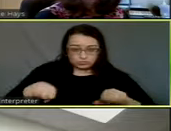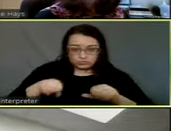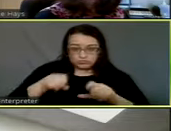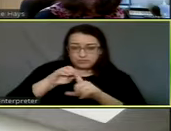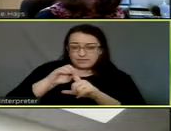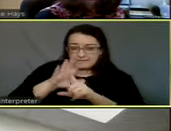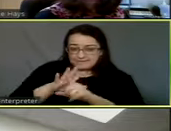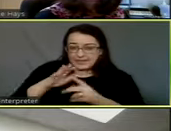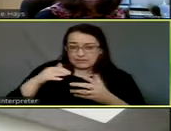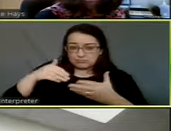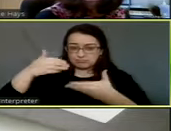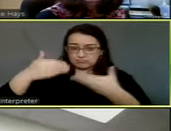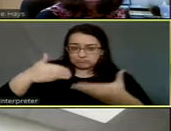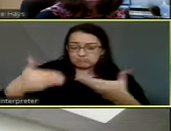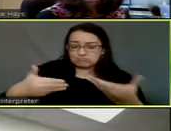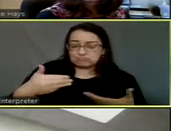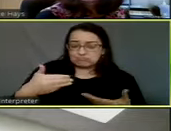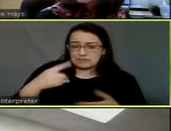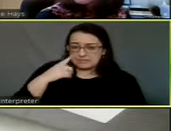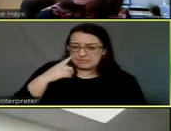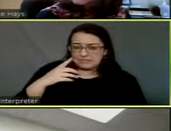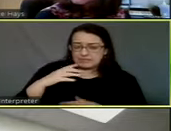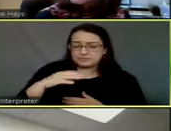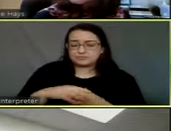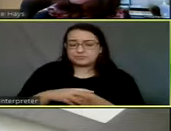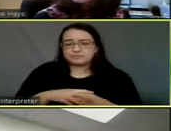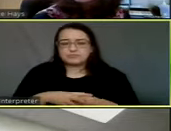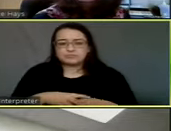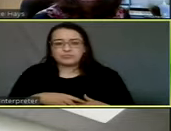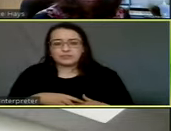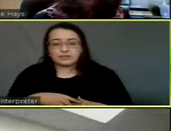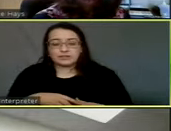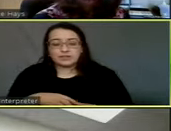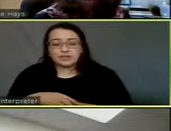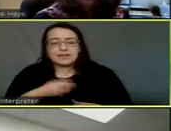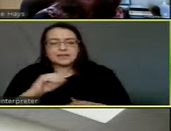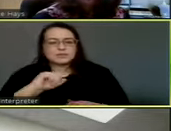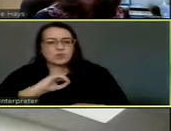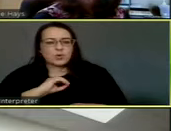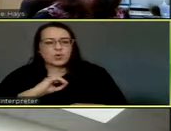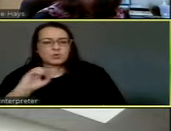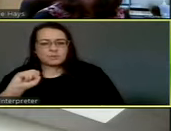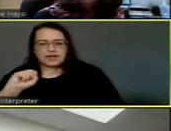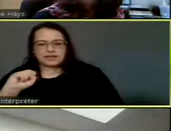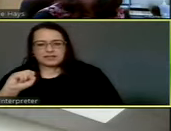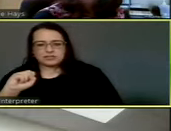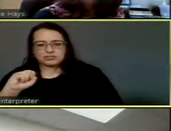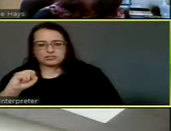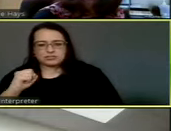over a large period of time. I would think on this. I believe it's owned by, it's owned by Shikron now.